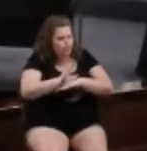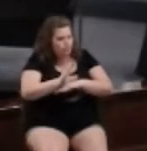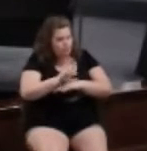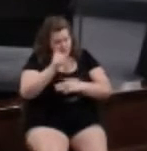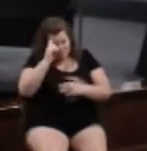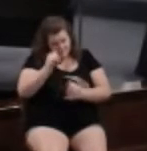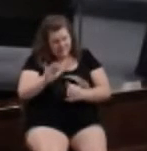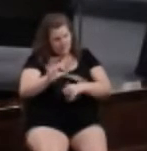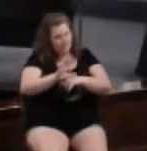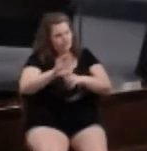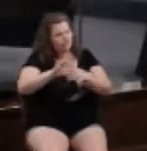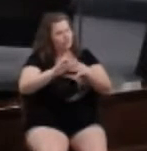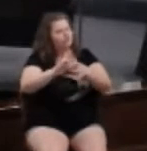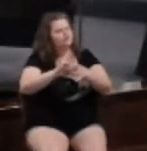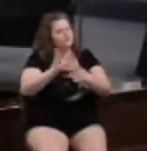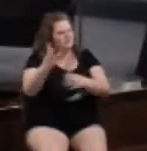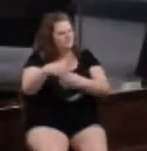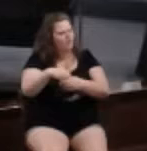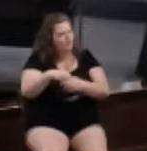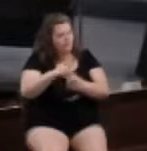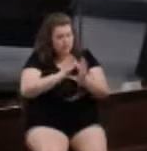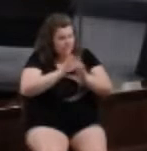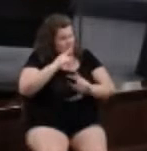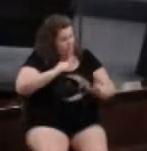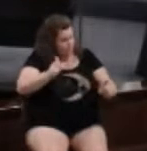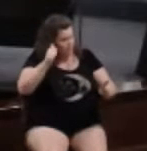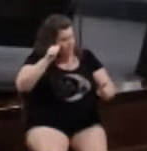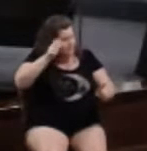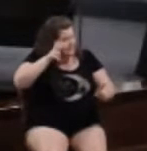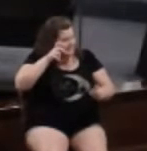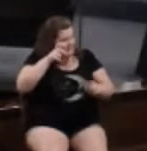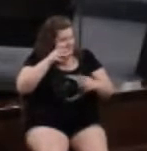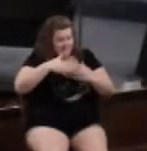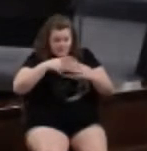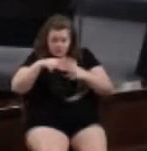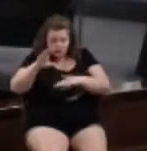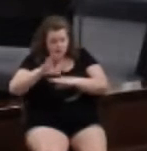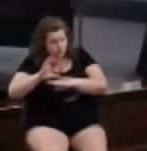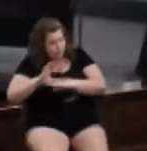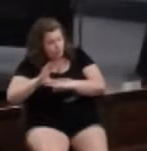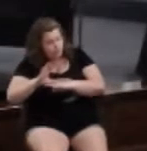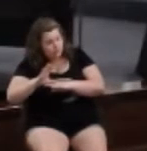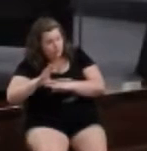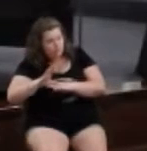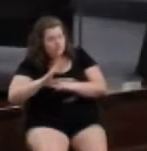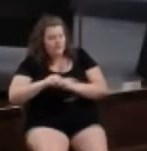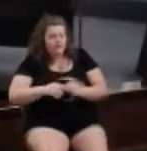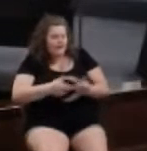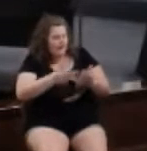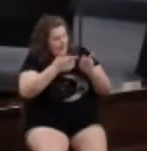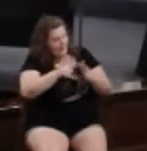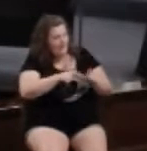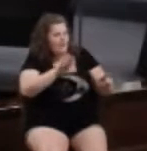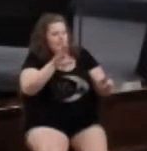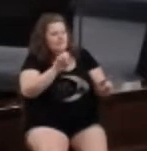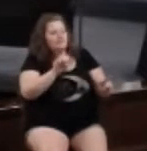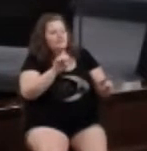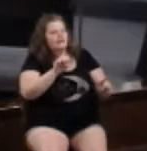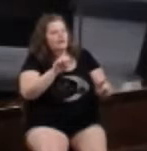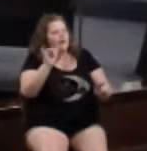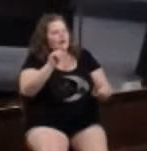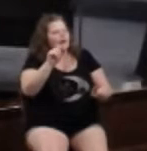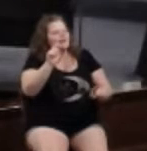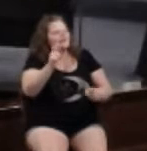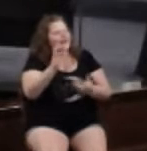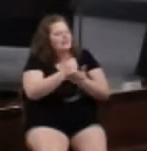involved. And Jesus says that if he refuses to listen, even to the church, let him be to you as a Gentile, a tax collector,